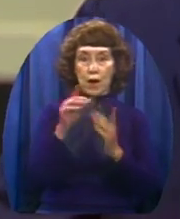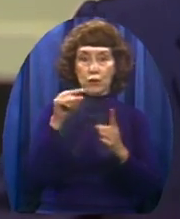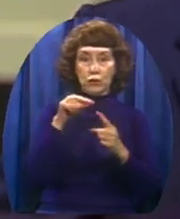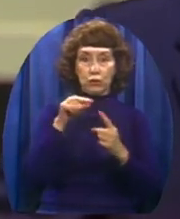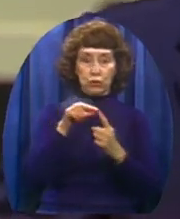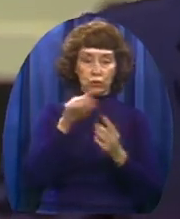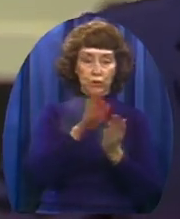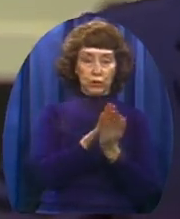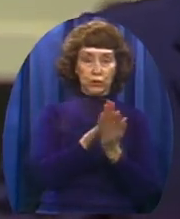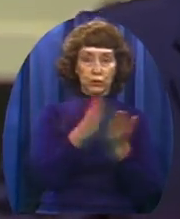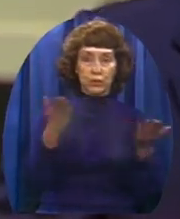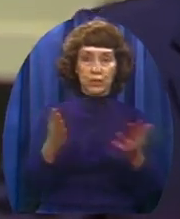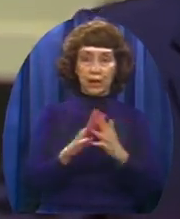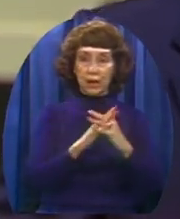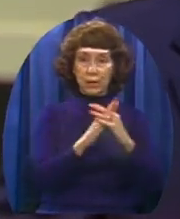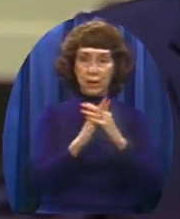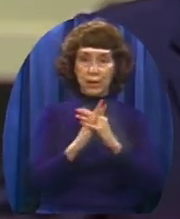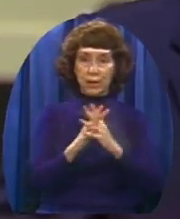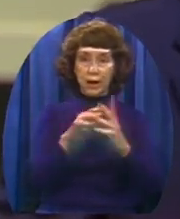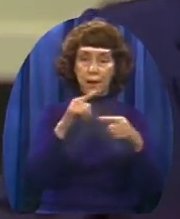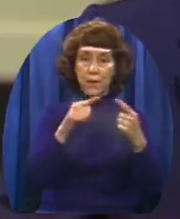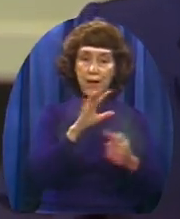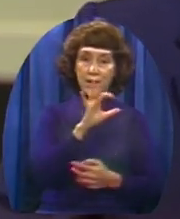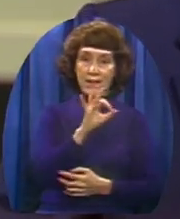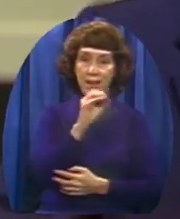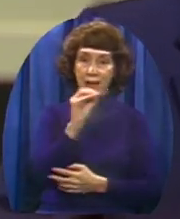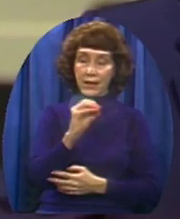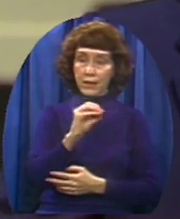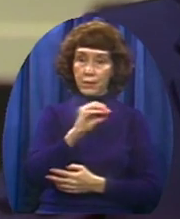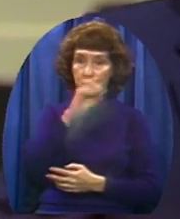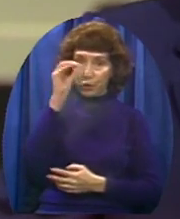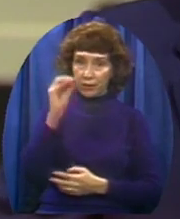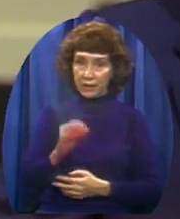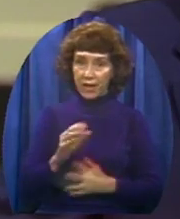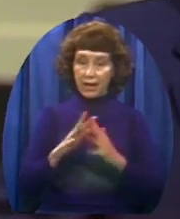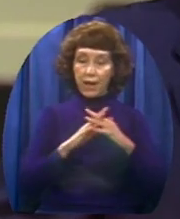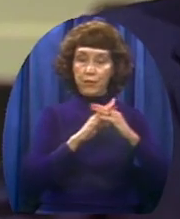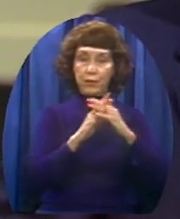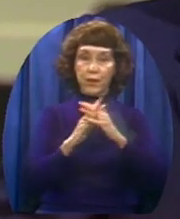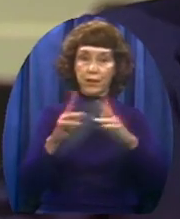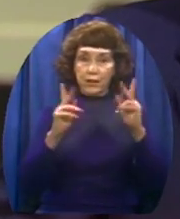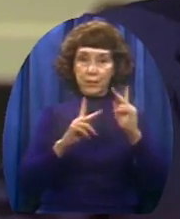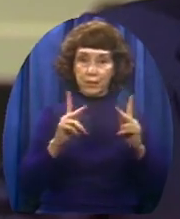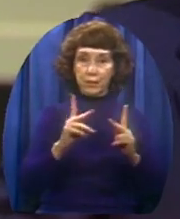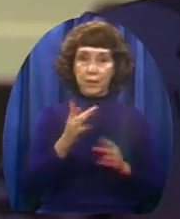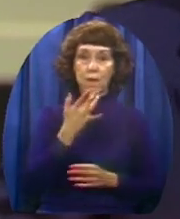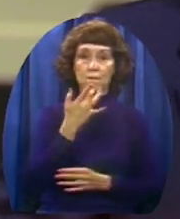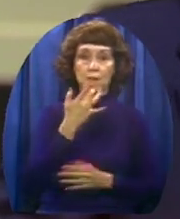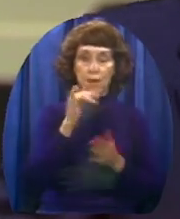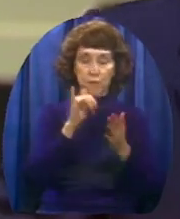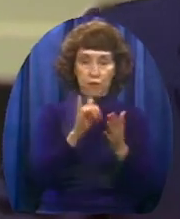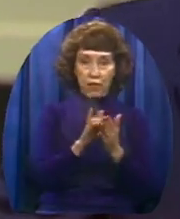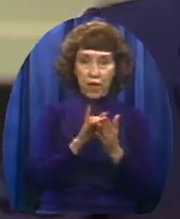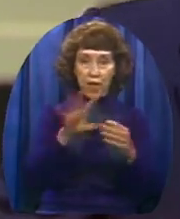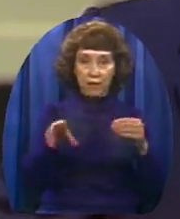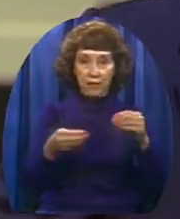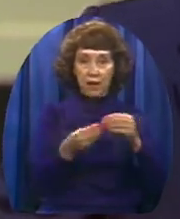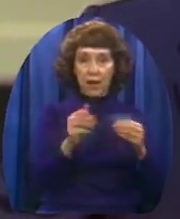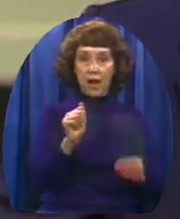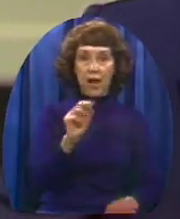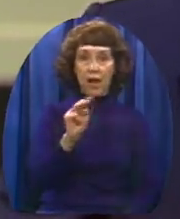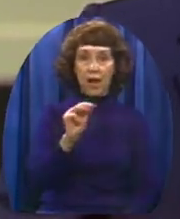than 90% of the American people are in favor of that particular amendment. That's a mandate.